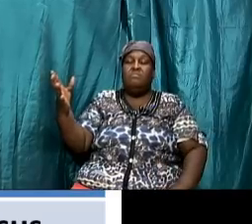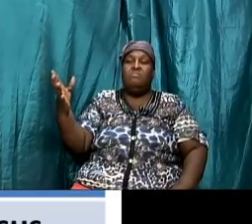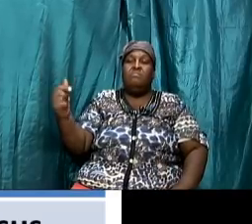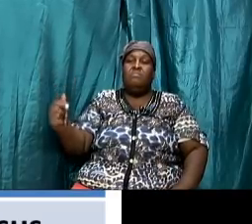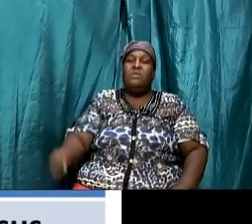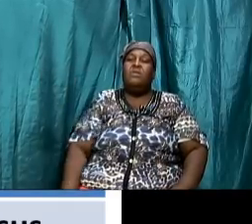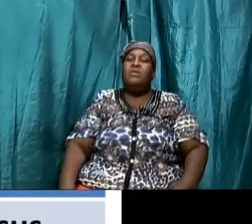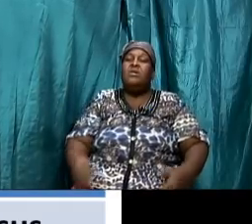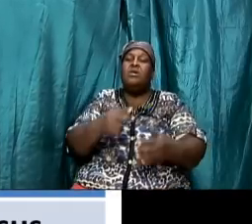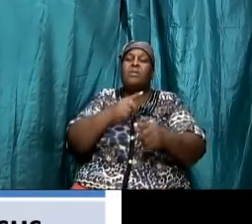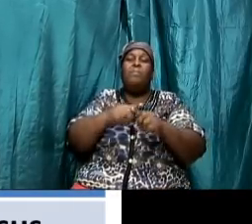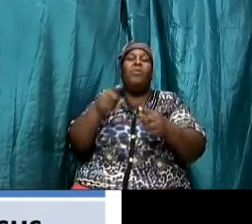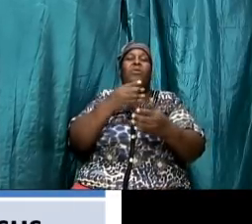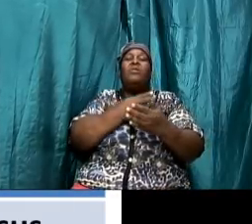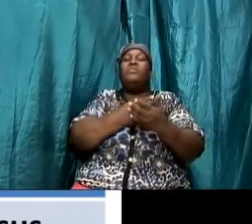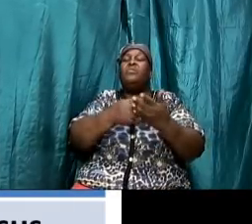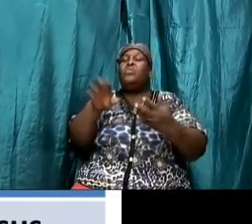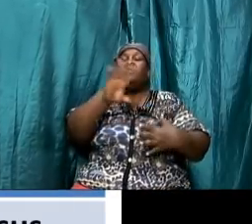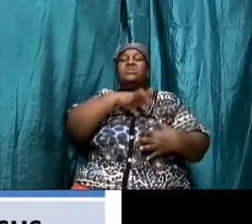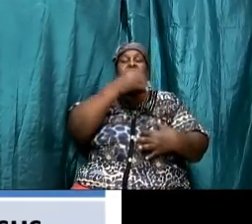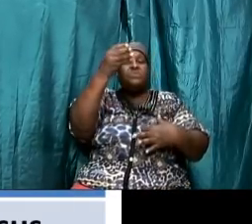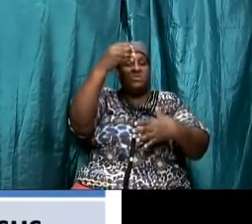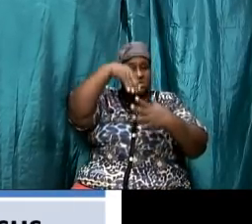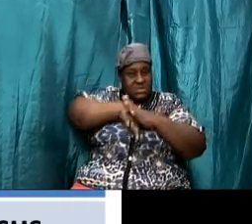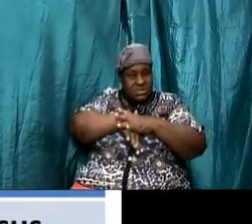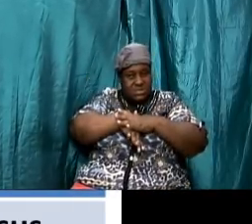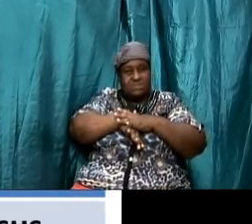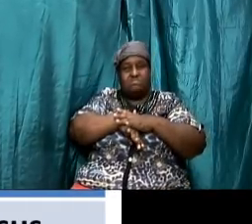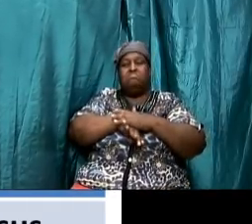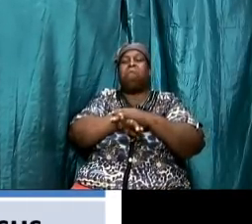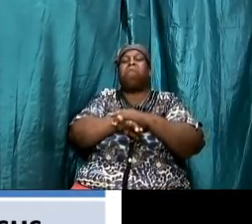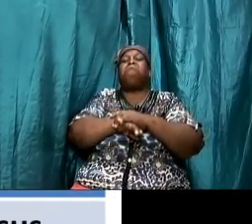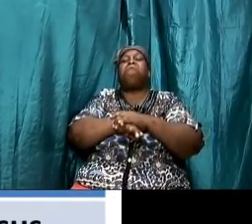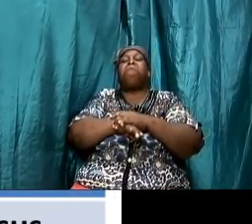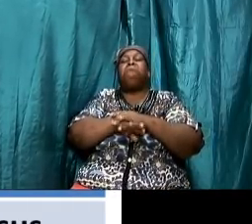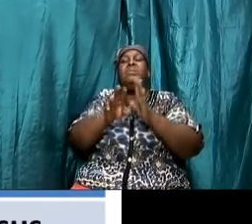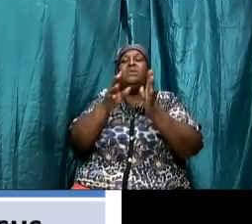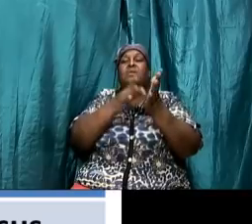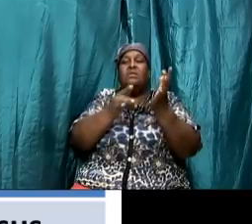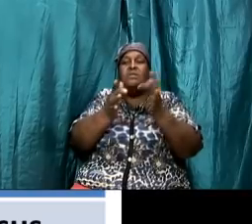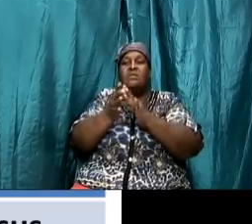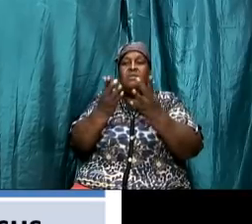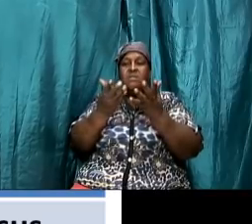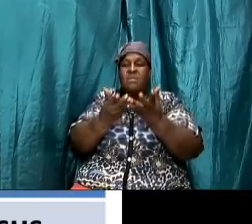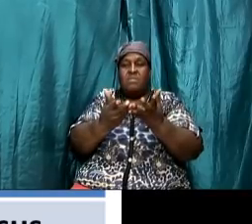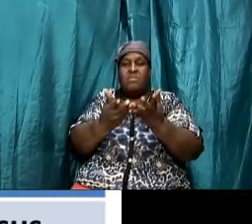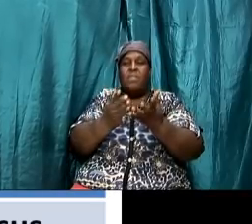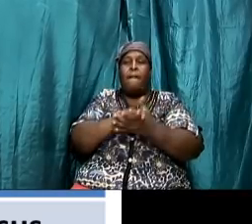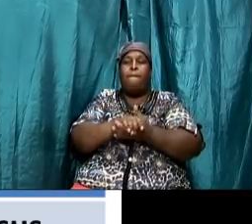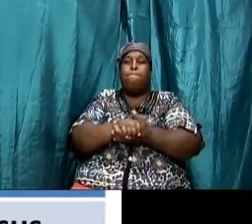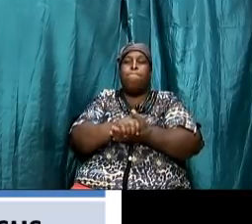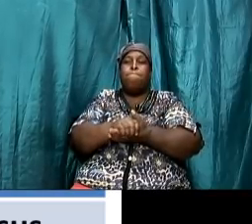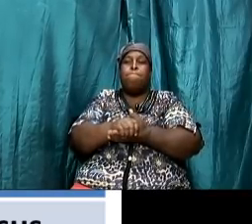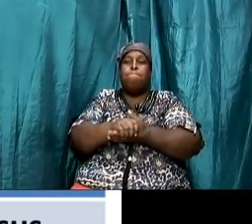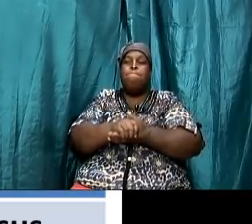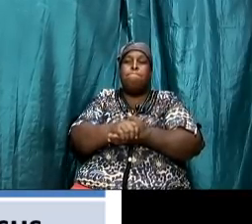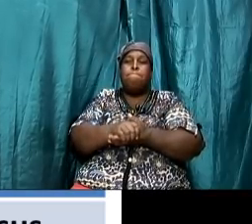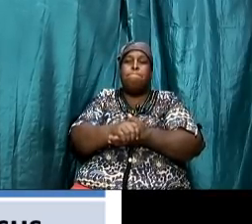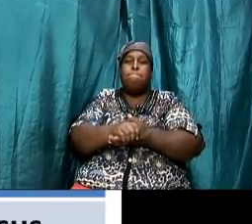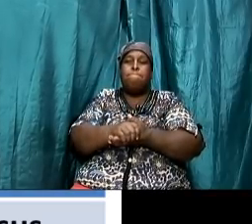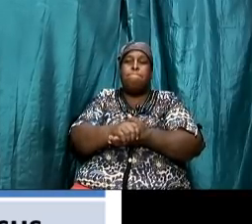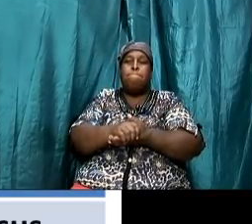but the holy ghost is internal so the bible said in galatians chapter 3 and verse 13